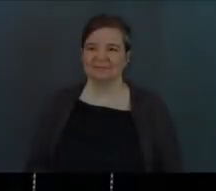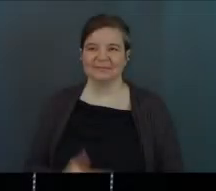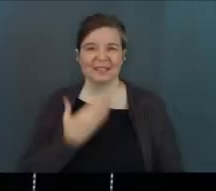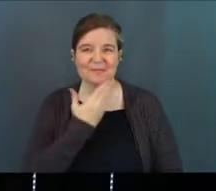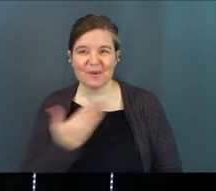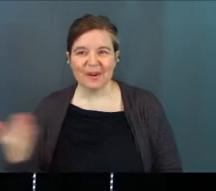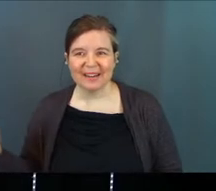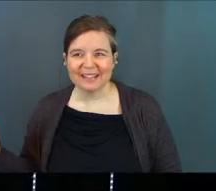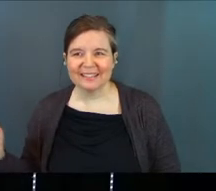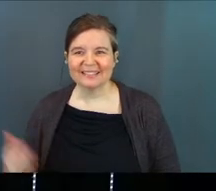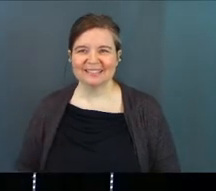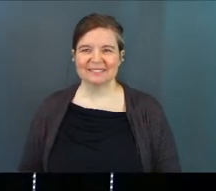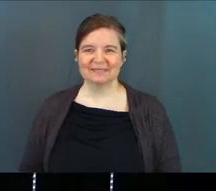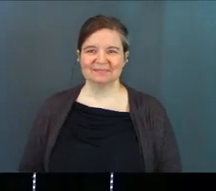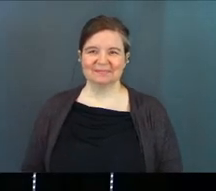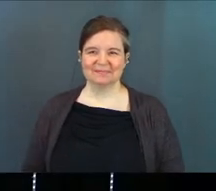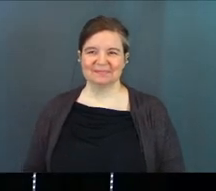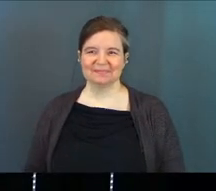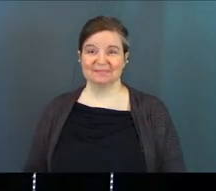Good morning!